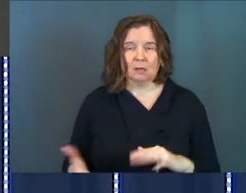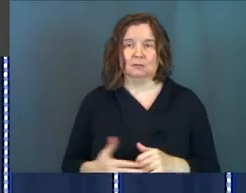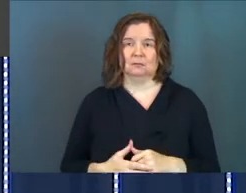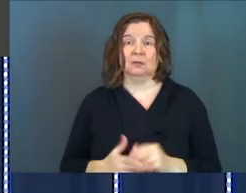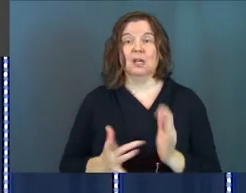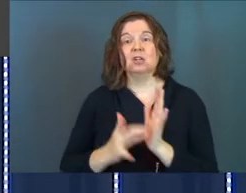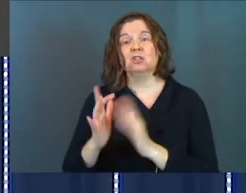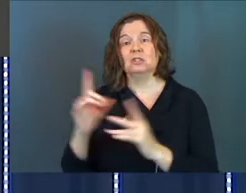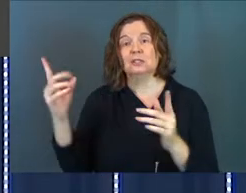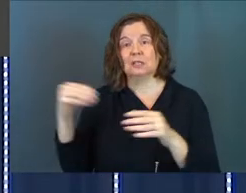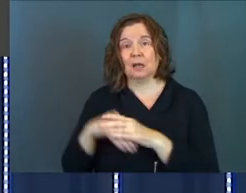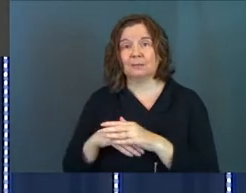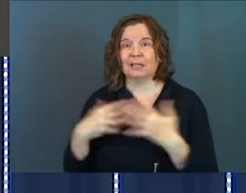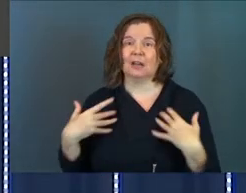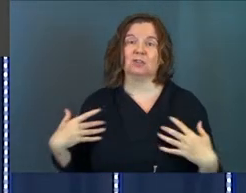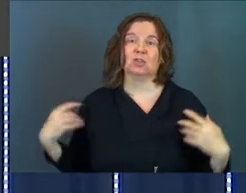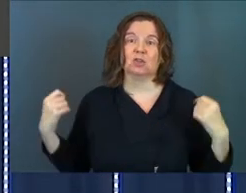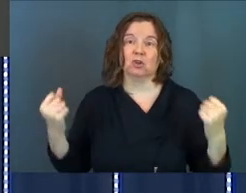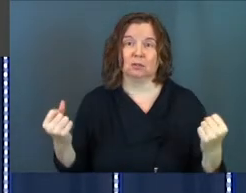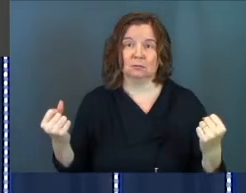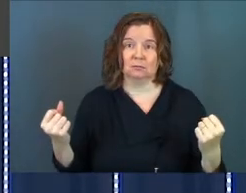And Jesus comes in as cured.